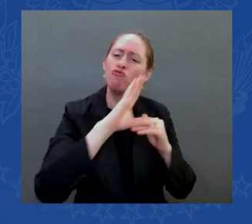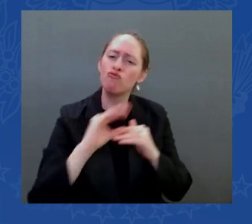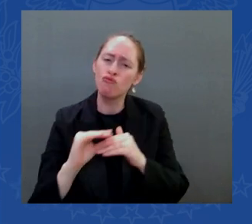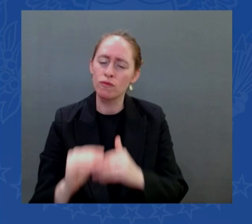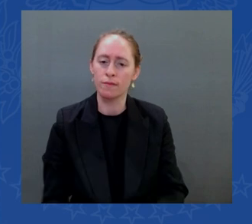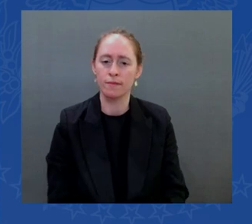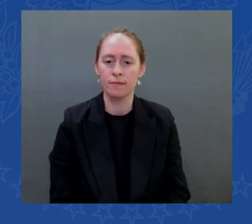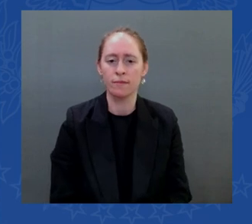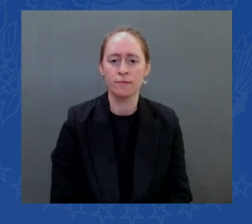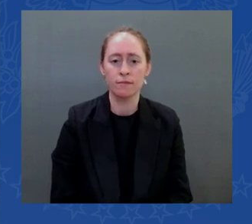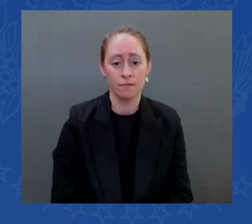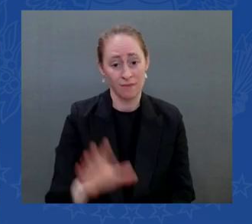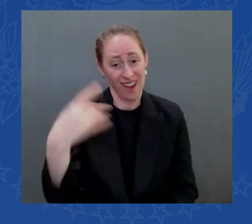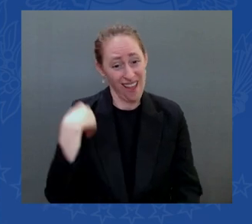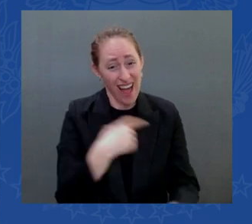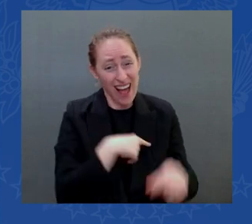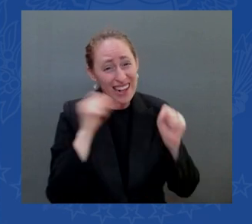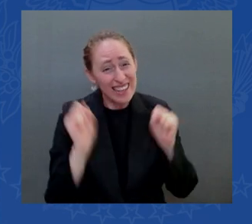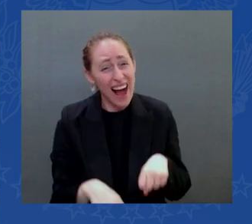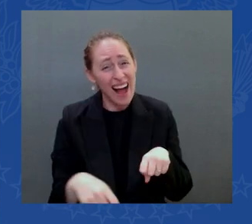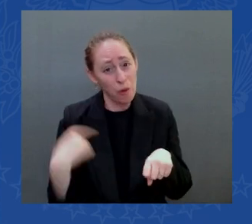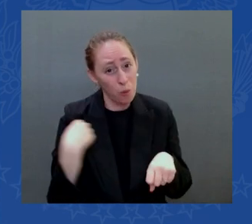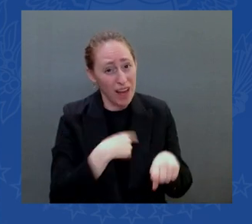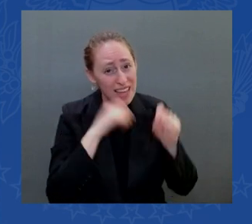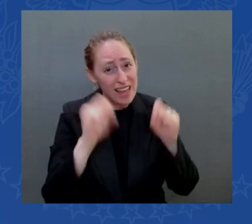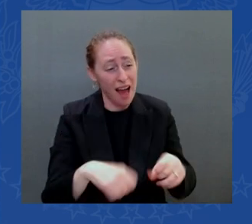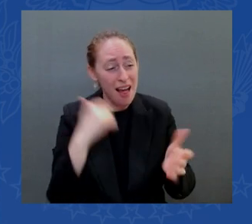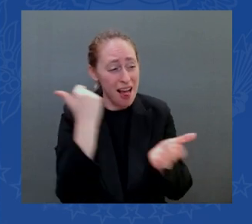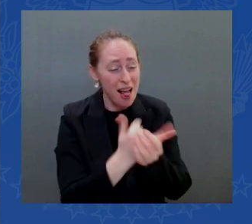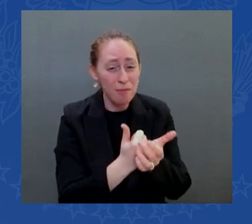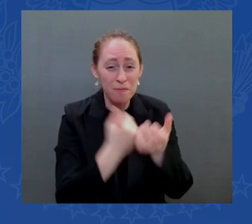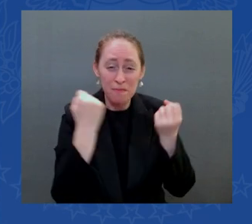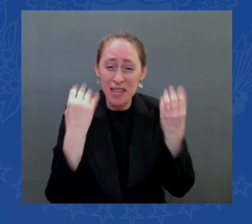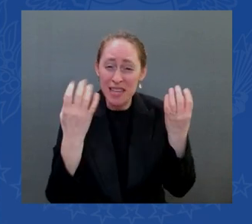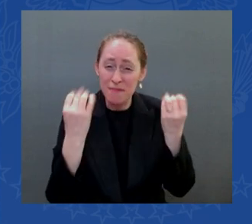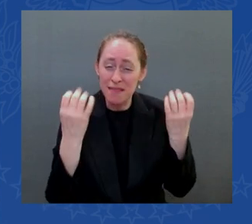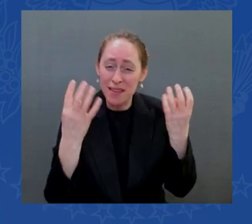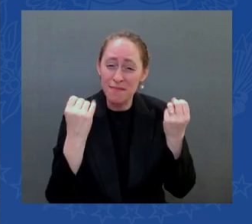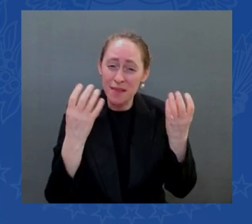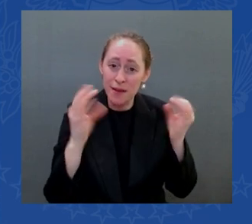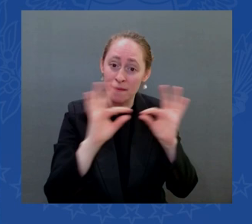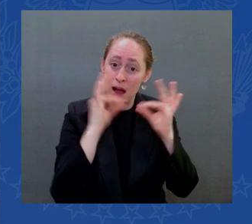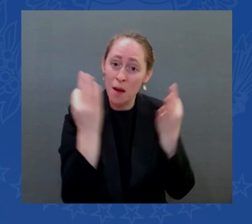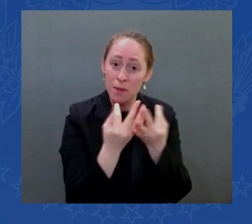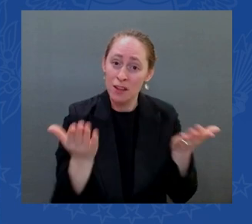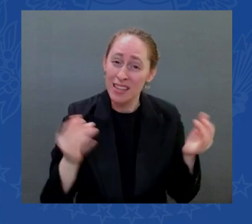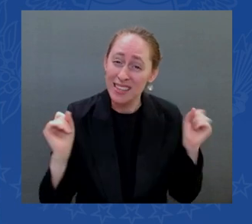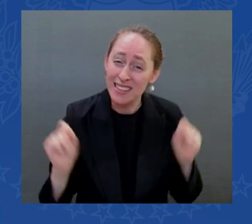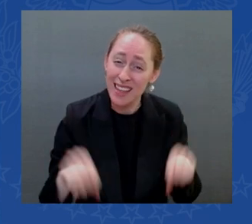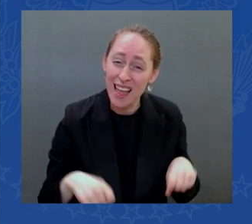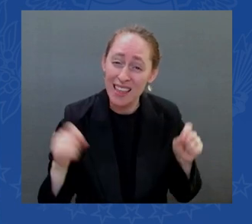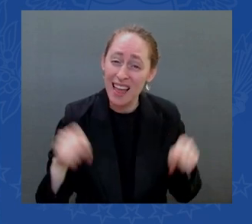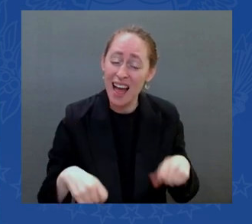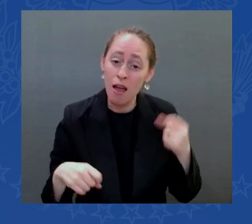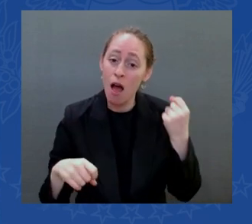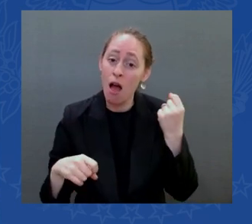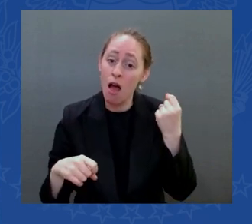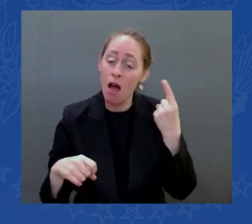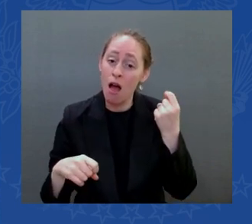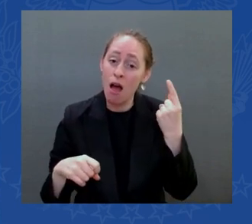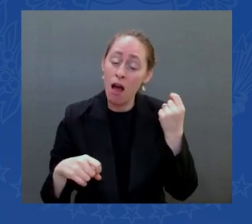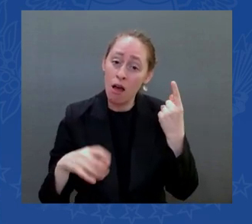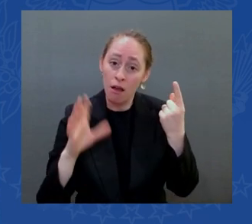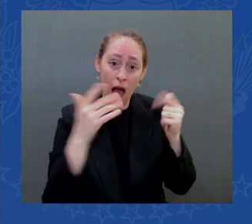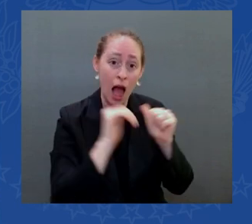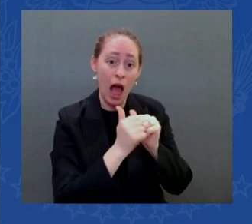of anyone making less than four hundred thousand dollars a year nobody making less than four hundred thousand dollars see a single penny in their taxes raised